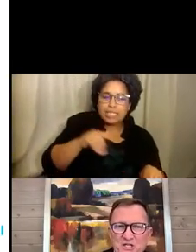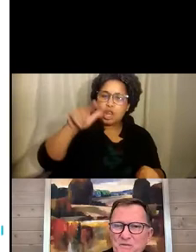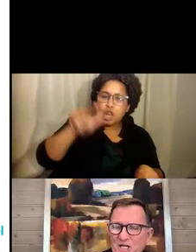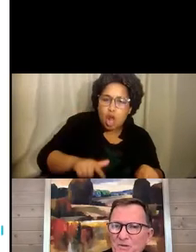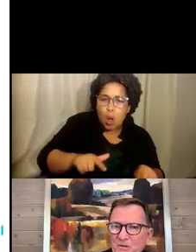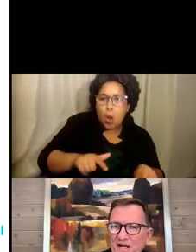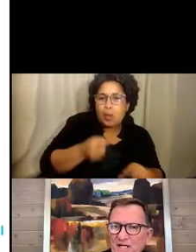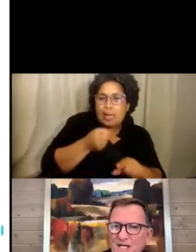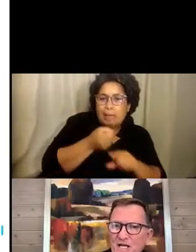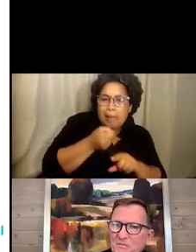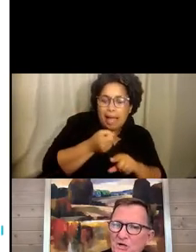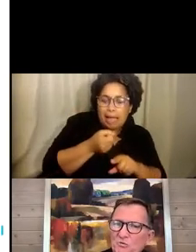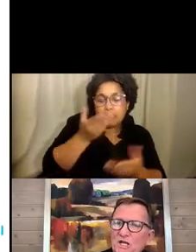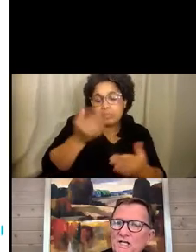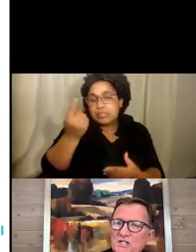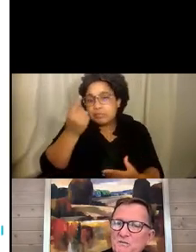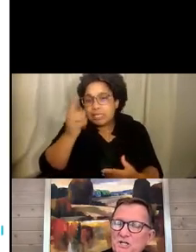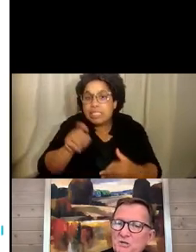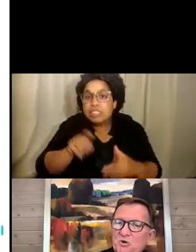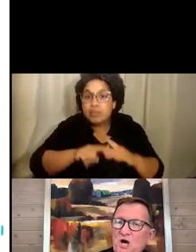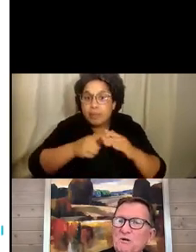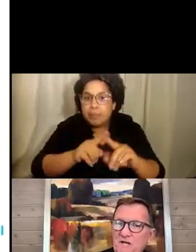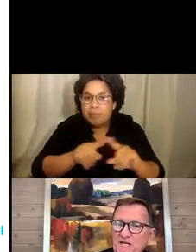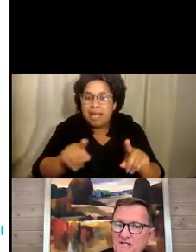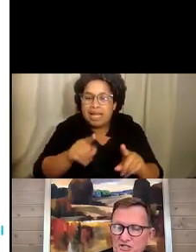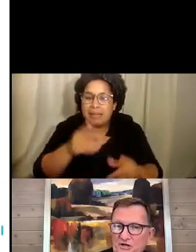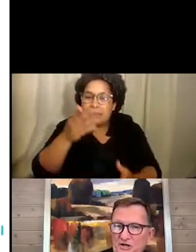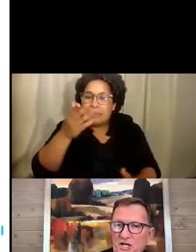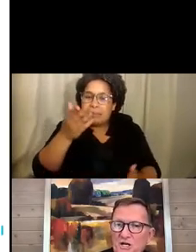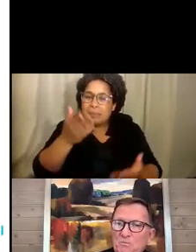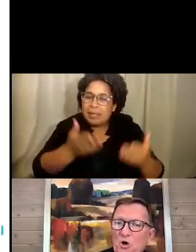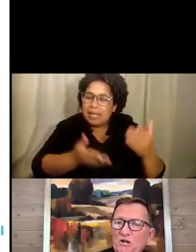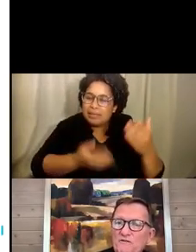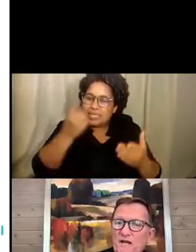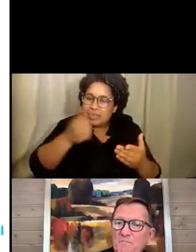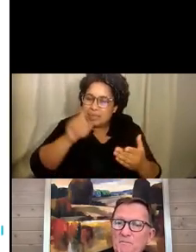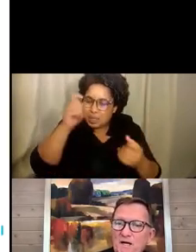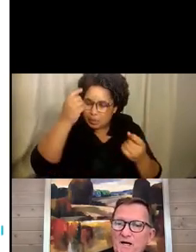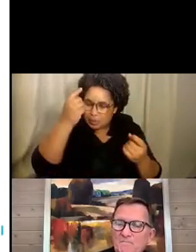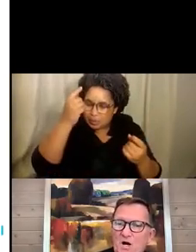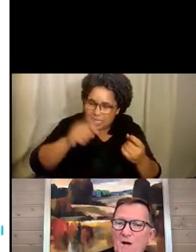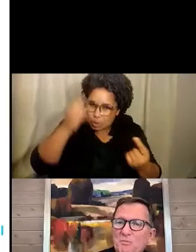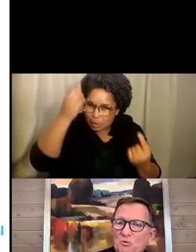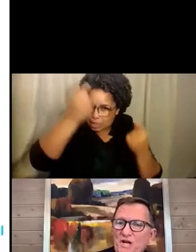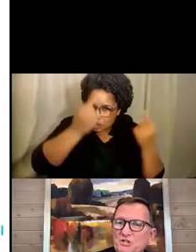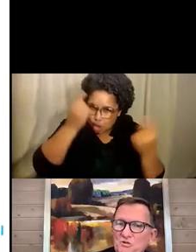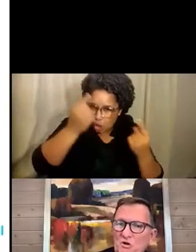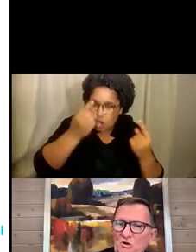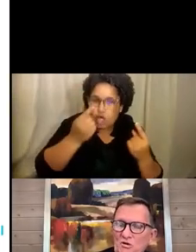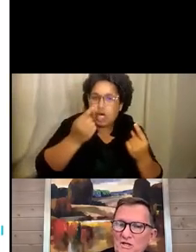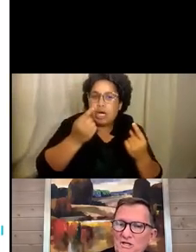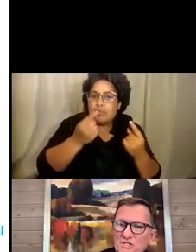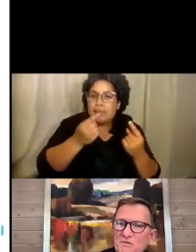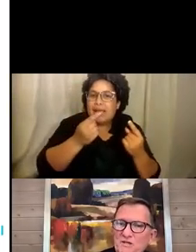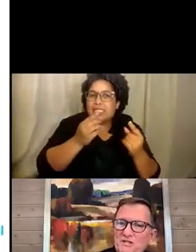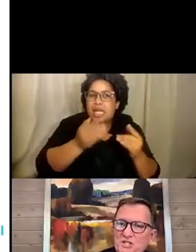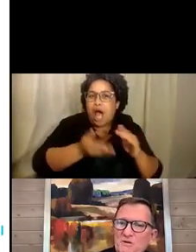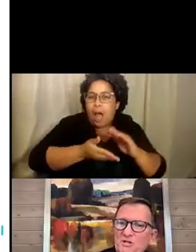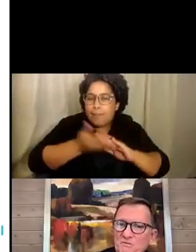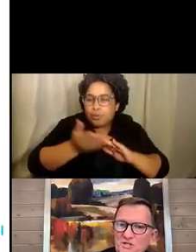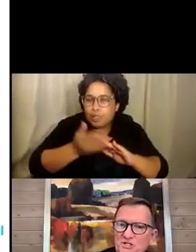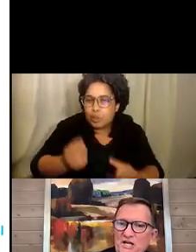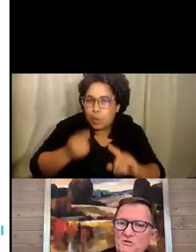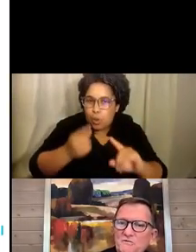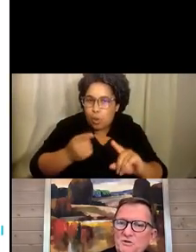that needs to be implemented, but it really is something should probably be considered part of a operational goal, something that